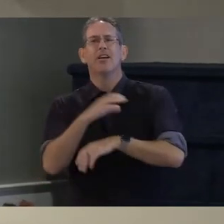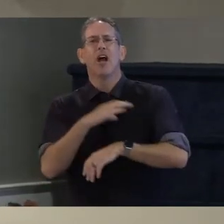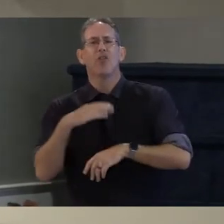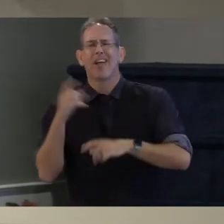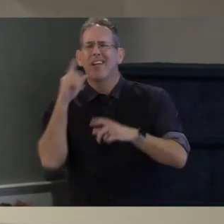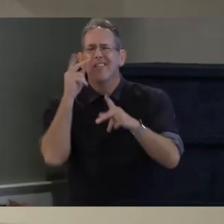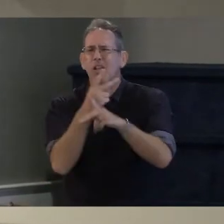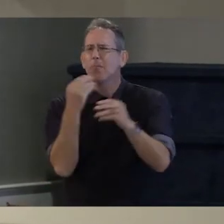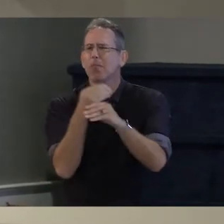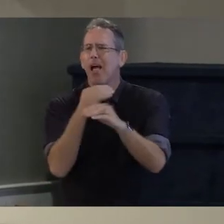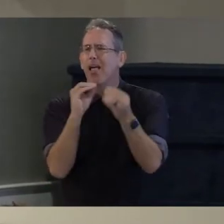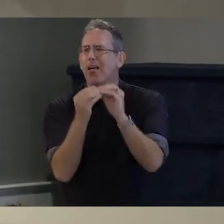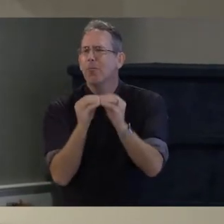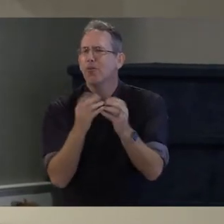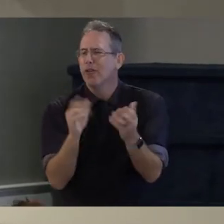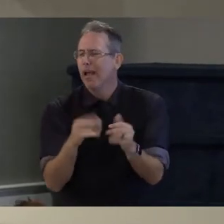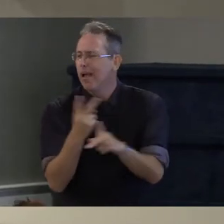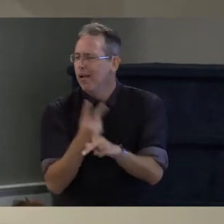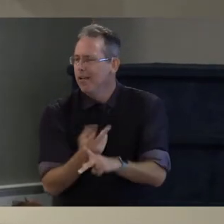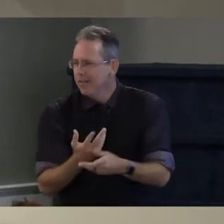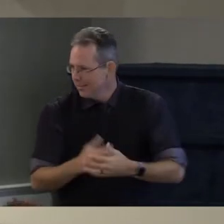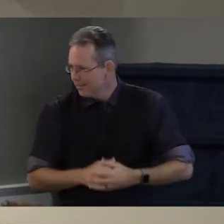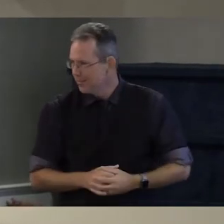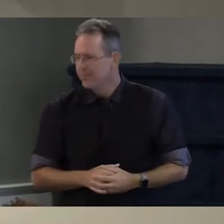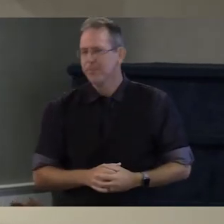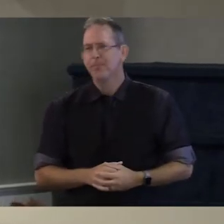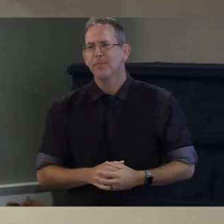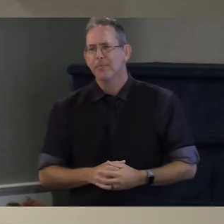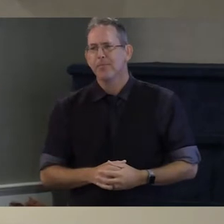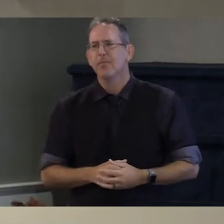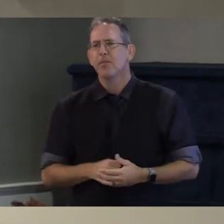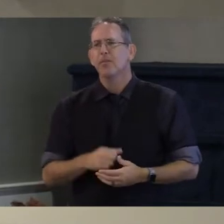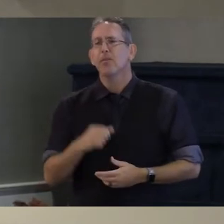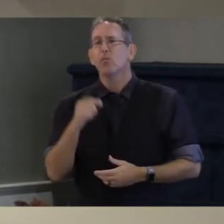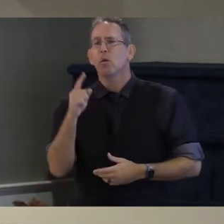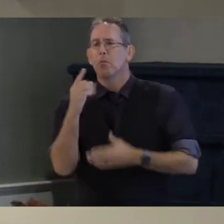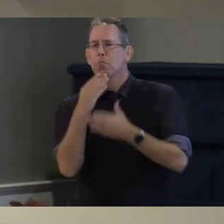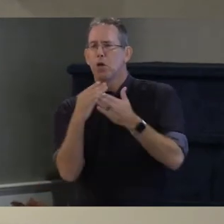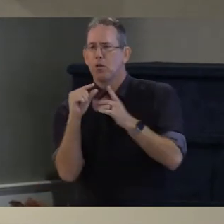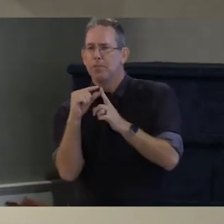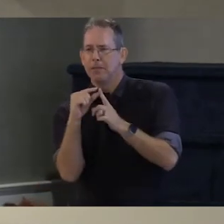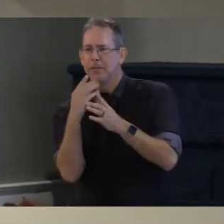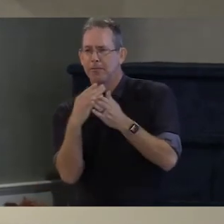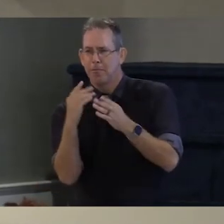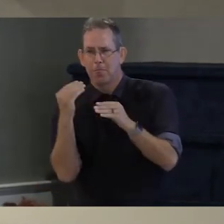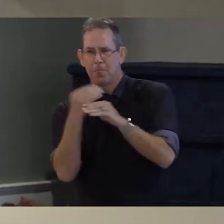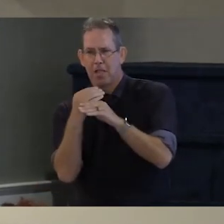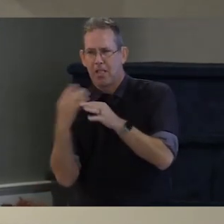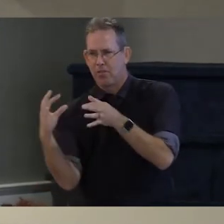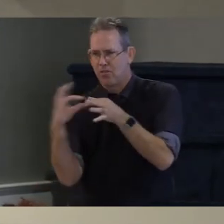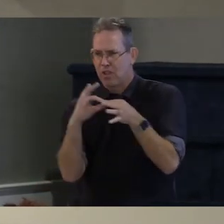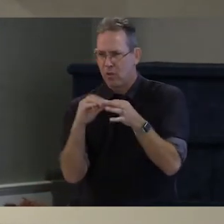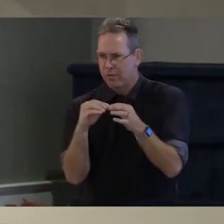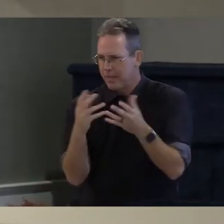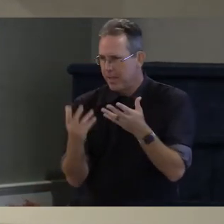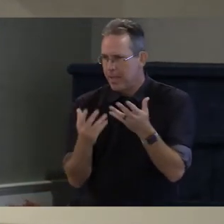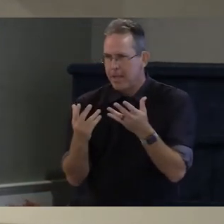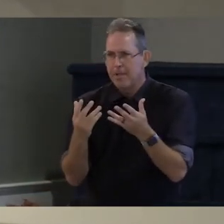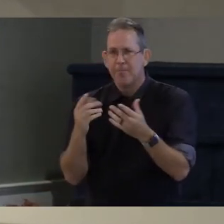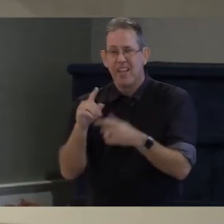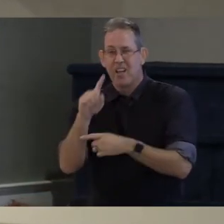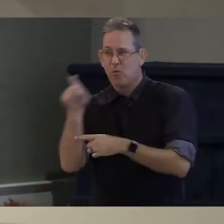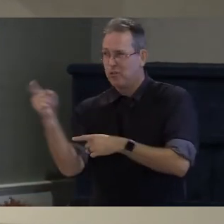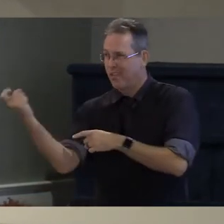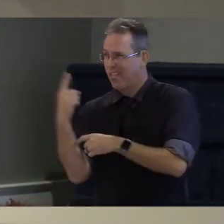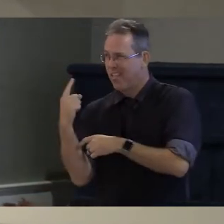one of the pieces of math that really relates to this question to me is that if we were to grow our economy at three